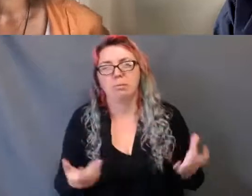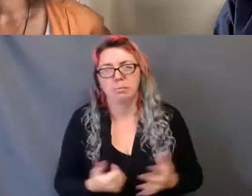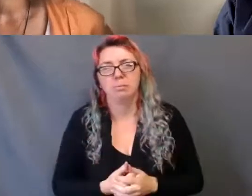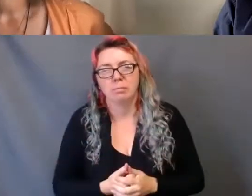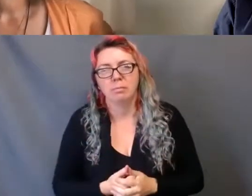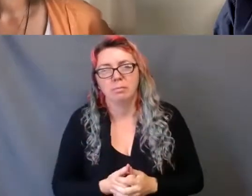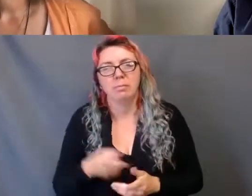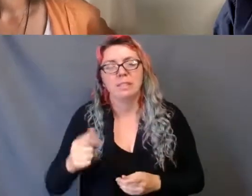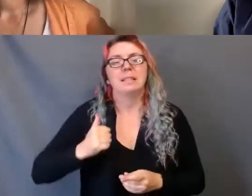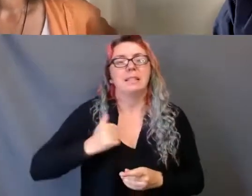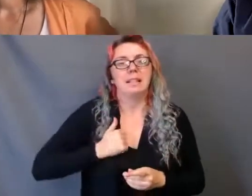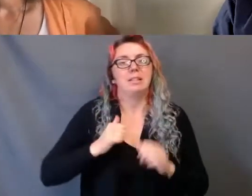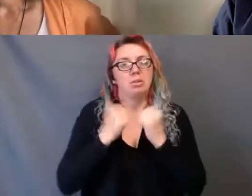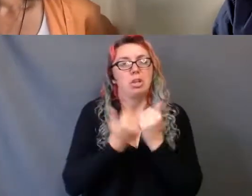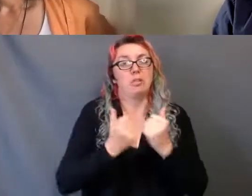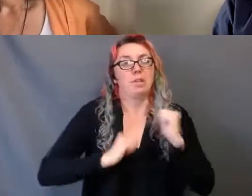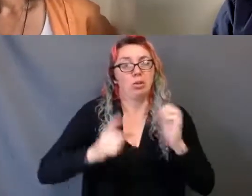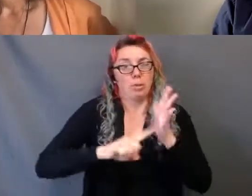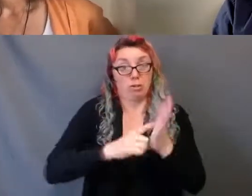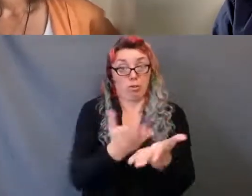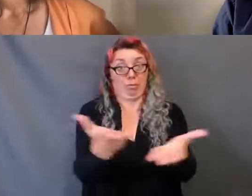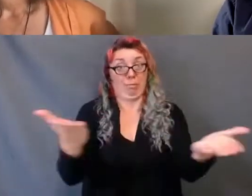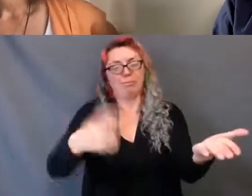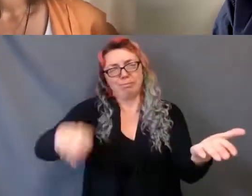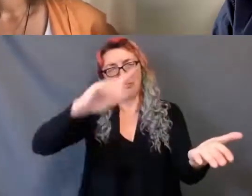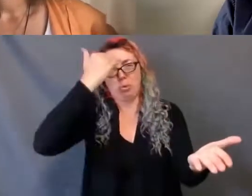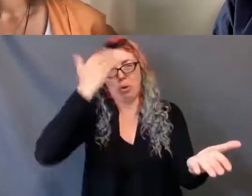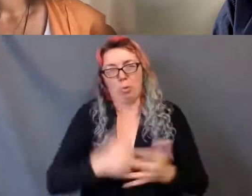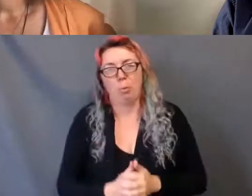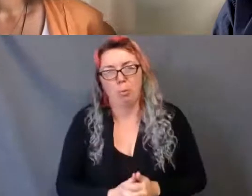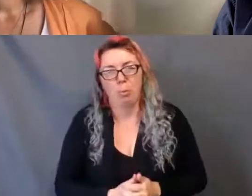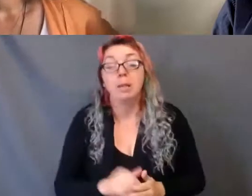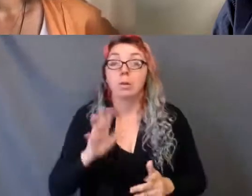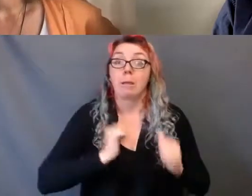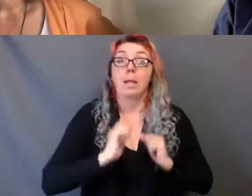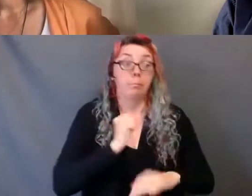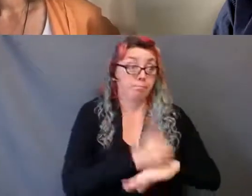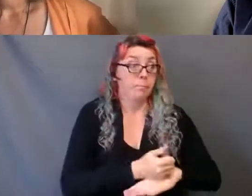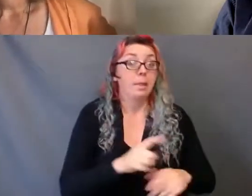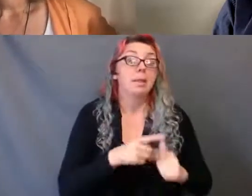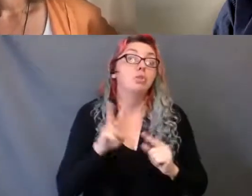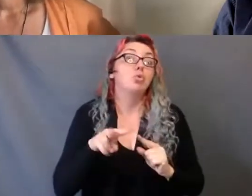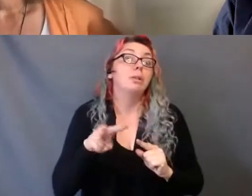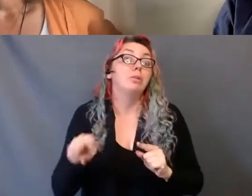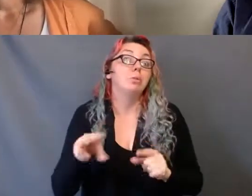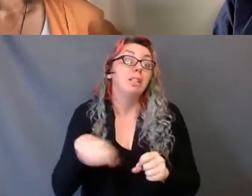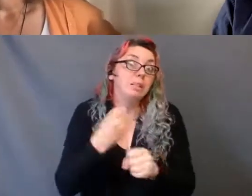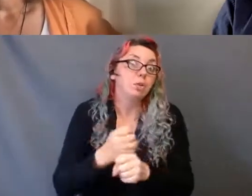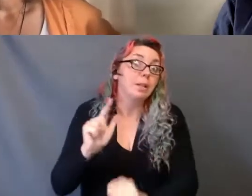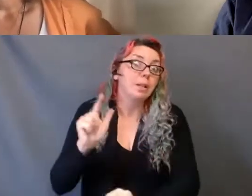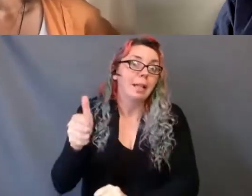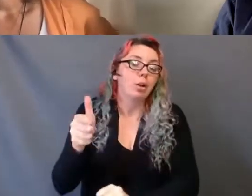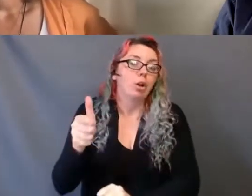of Theatre Researchers. So, you must also know that it took another 22 years, after the premiere of Rita Jo, for the